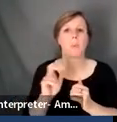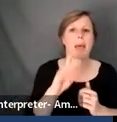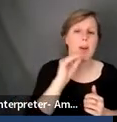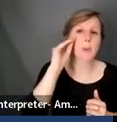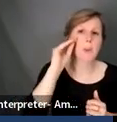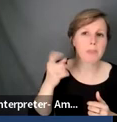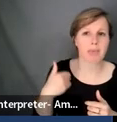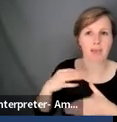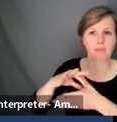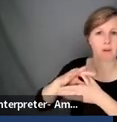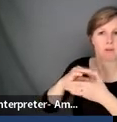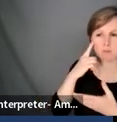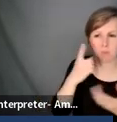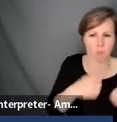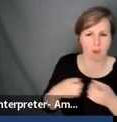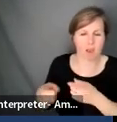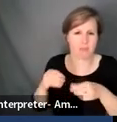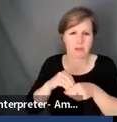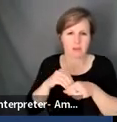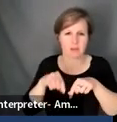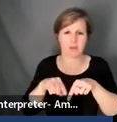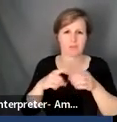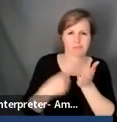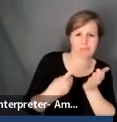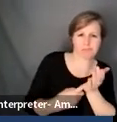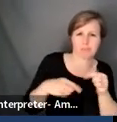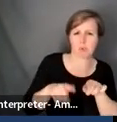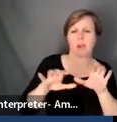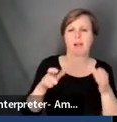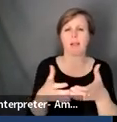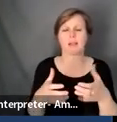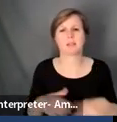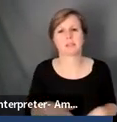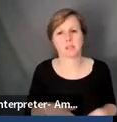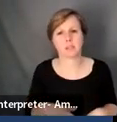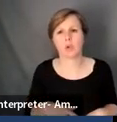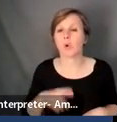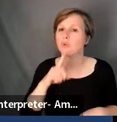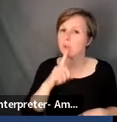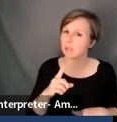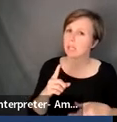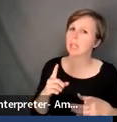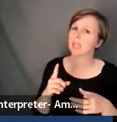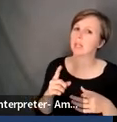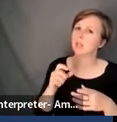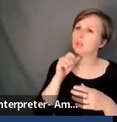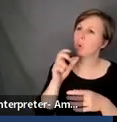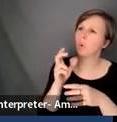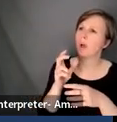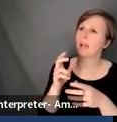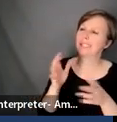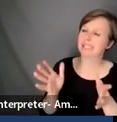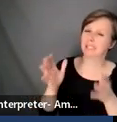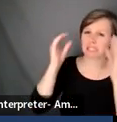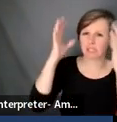for, for what is just taking place in the classroom. Um, I really admonish educators not to use the strategy of waiting